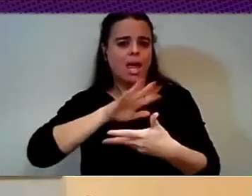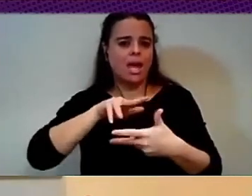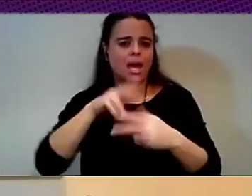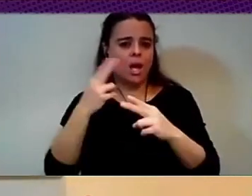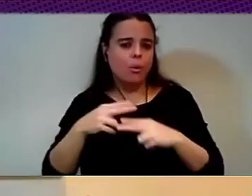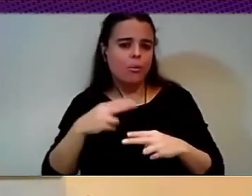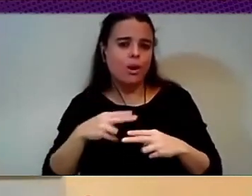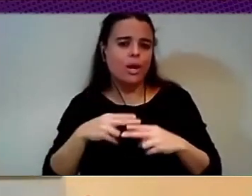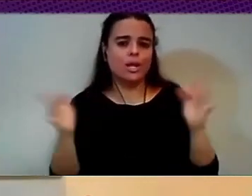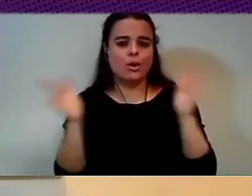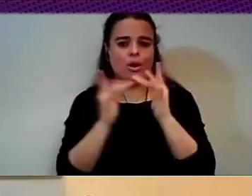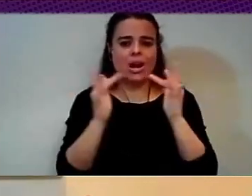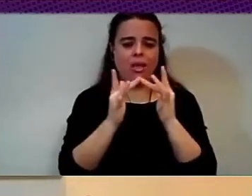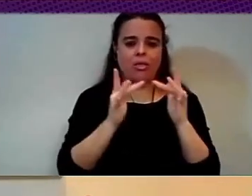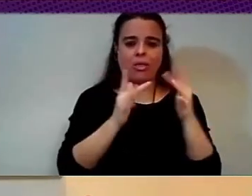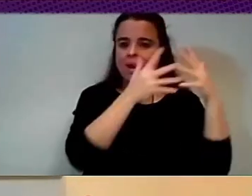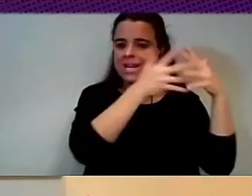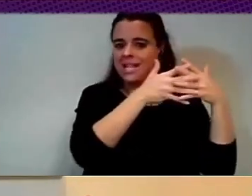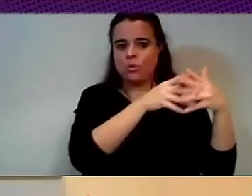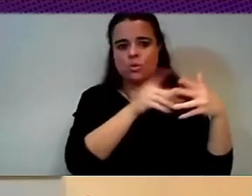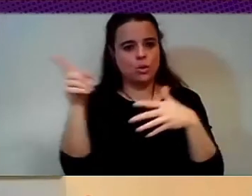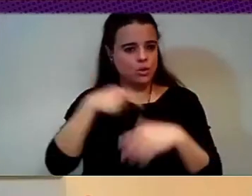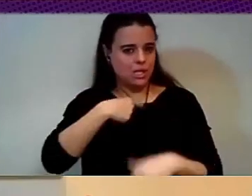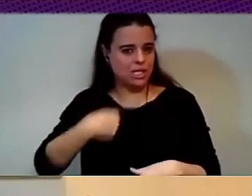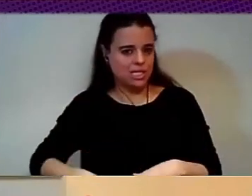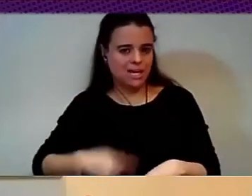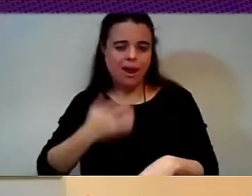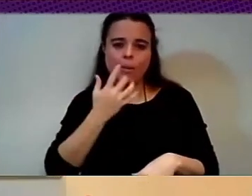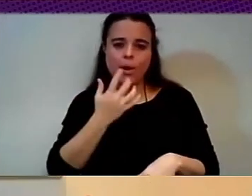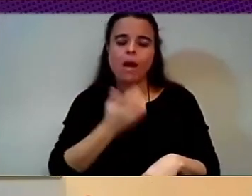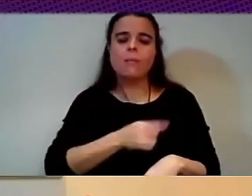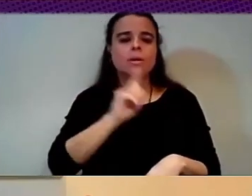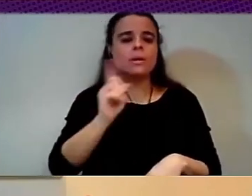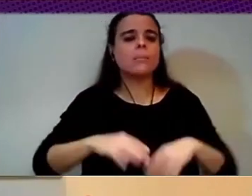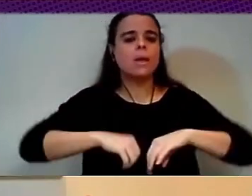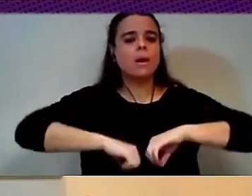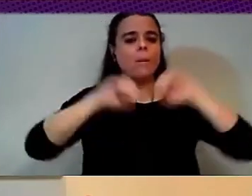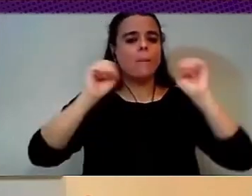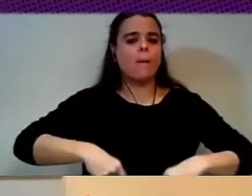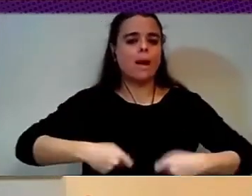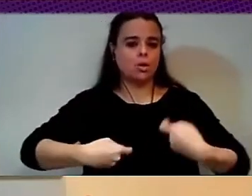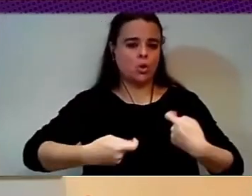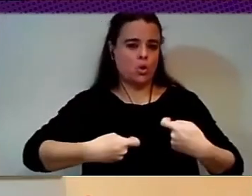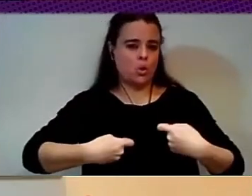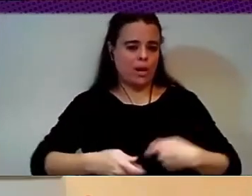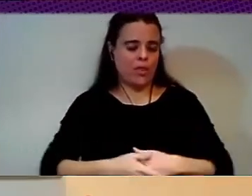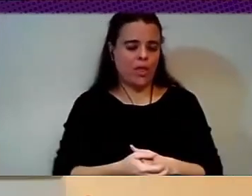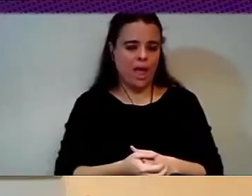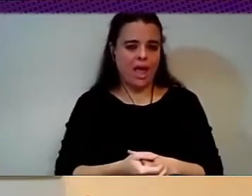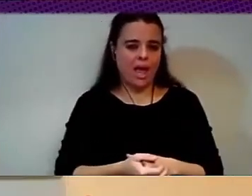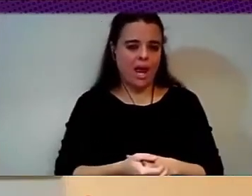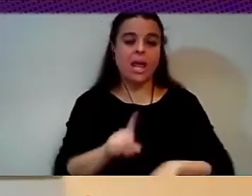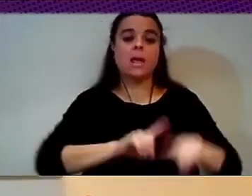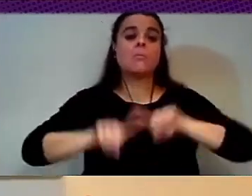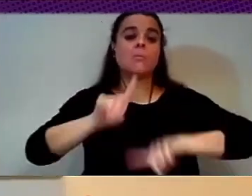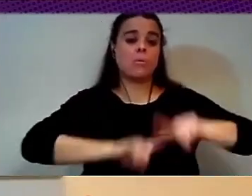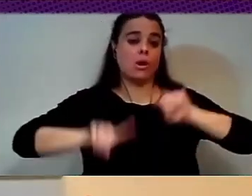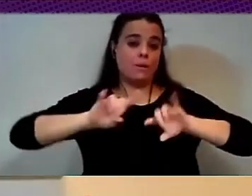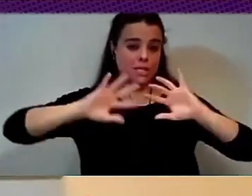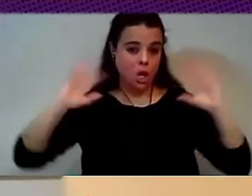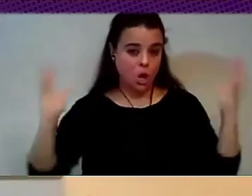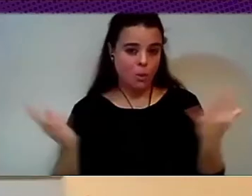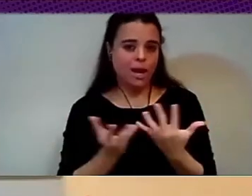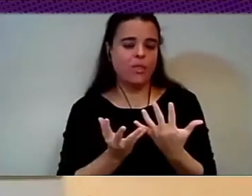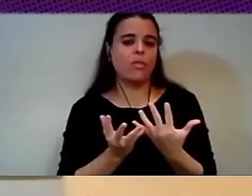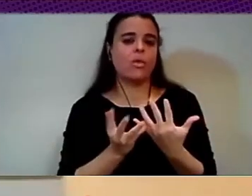regimes, question over, you know, failures of globalization, questions, failures